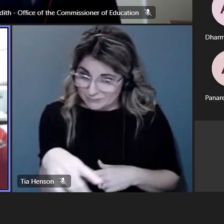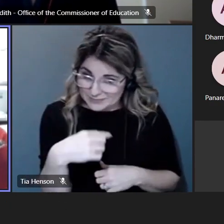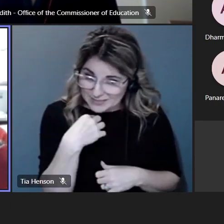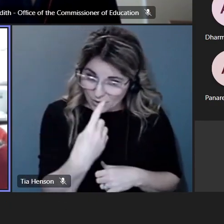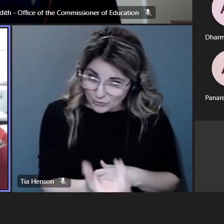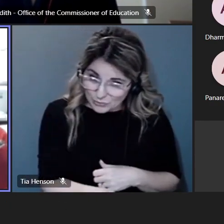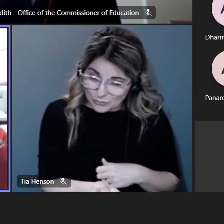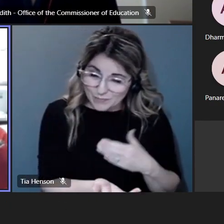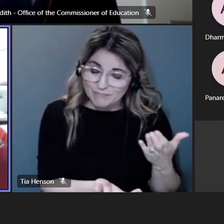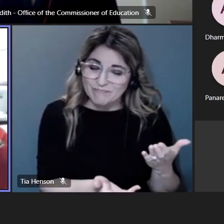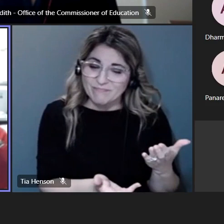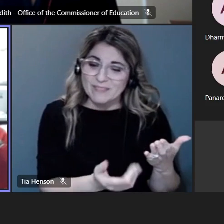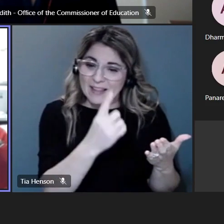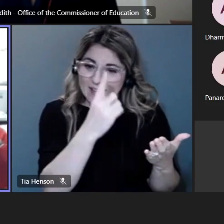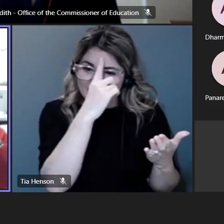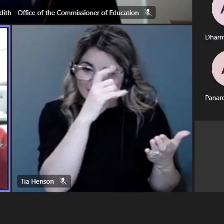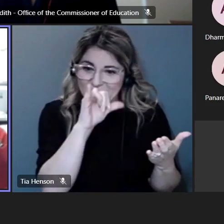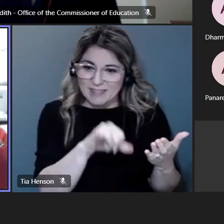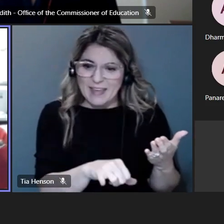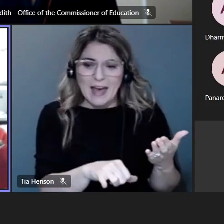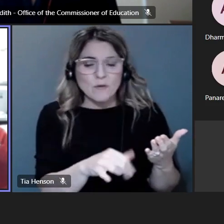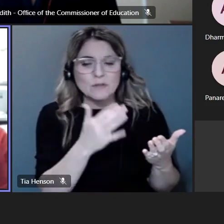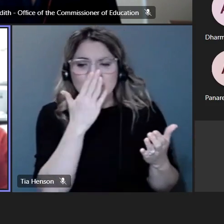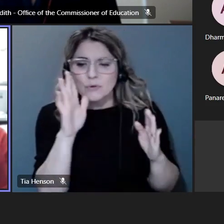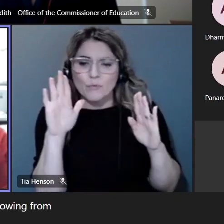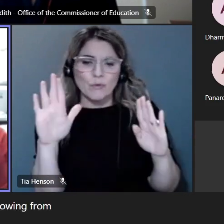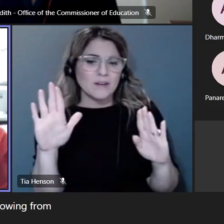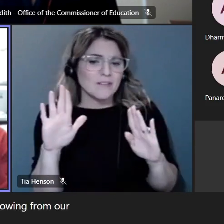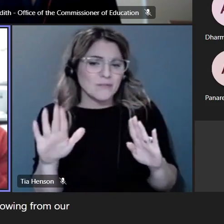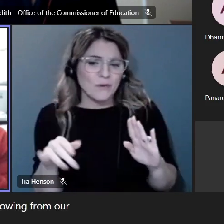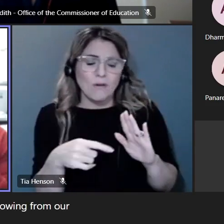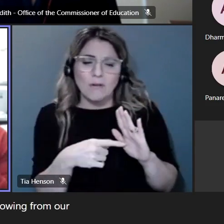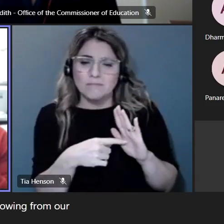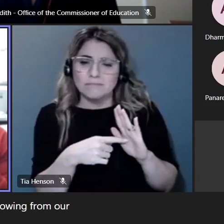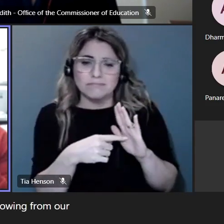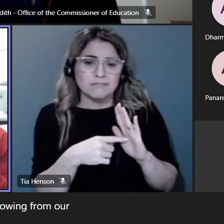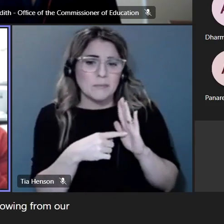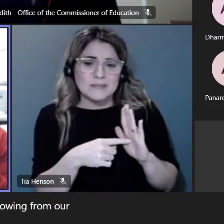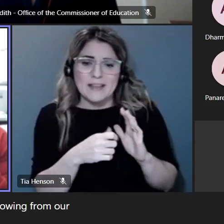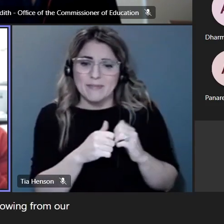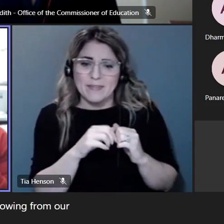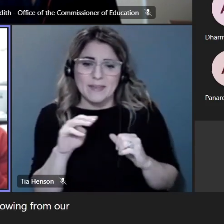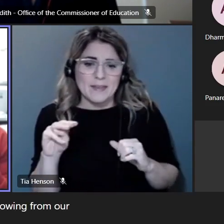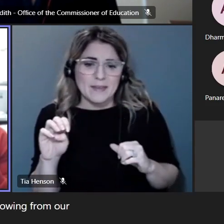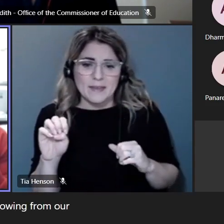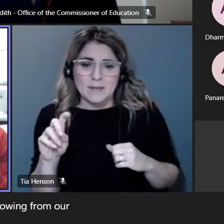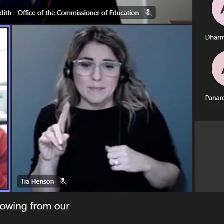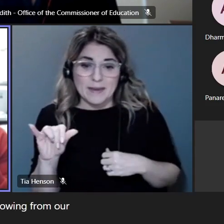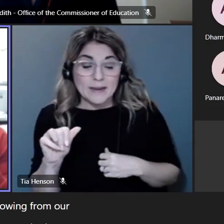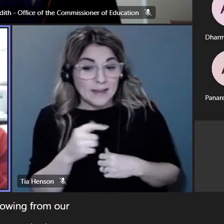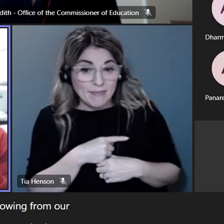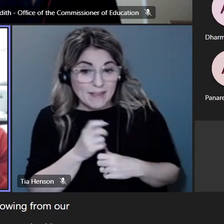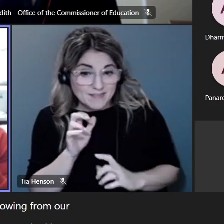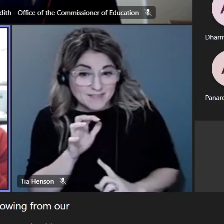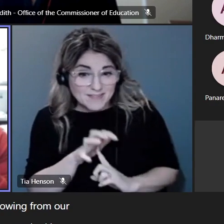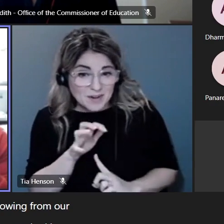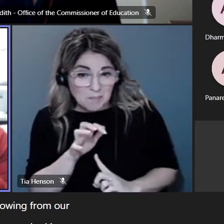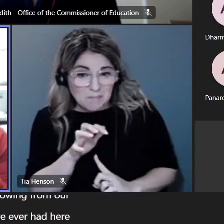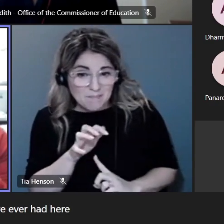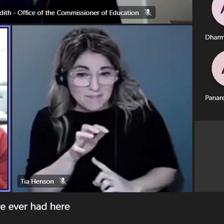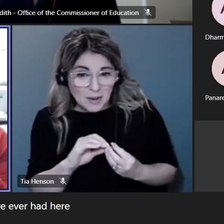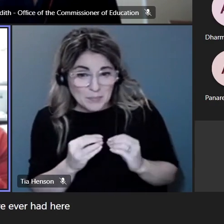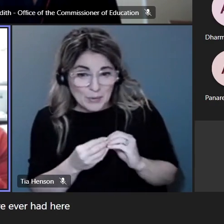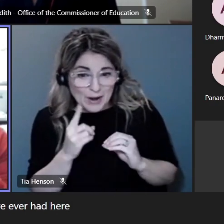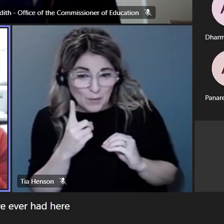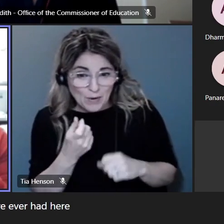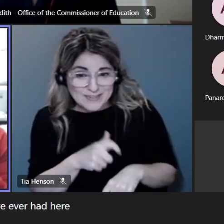think that that um was a really wonderful showing from our media and that i think it's the most media i've ever had here at one time